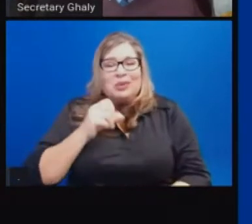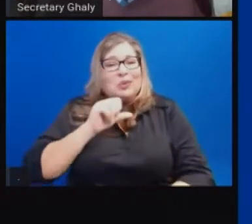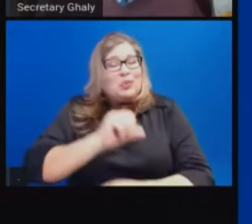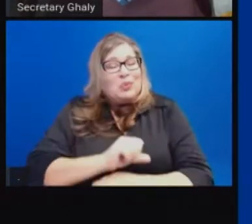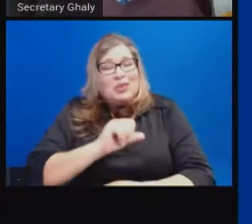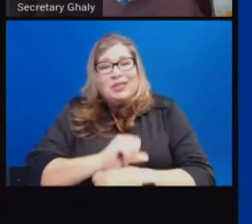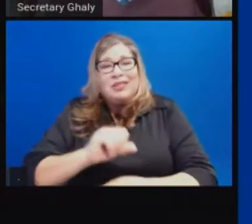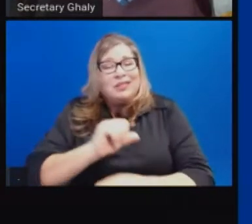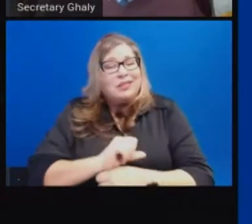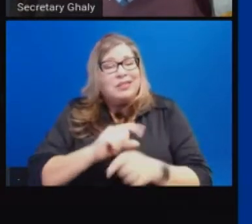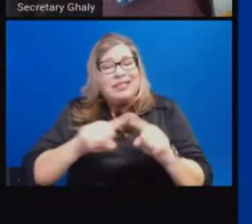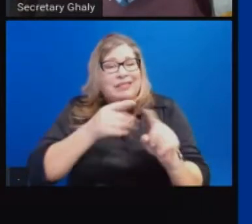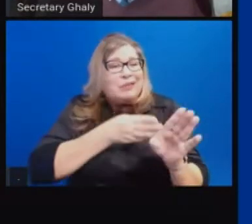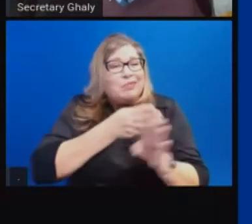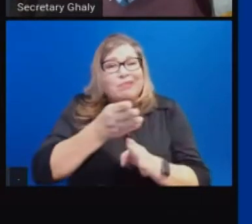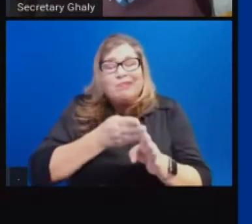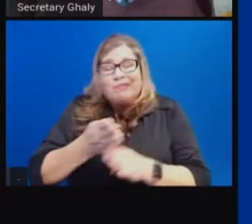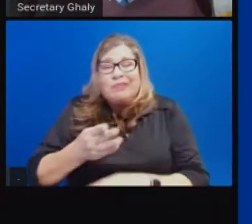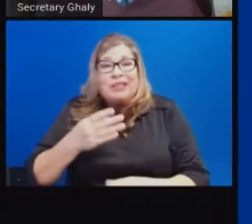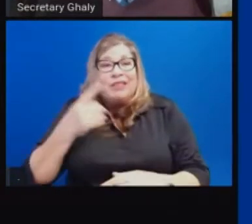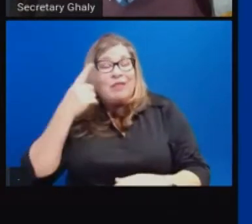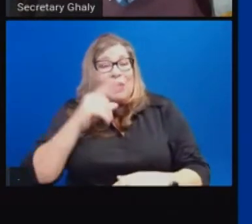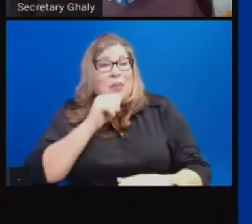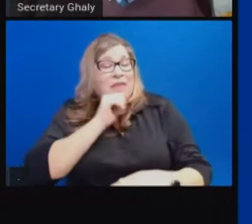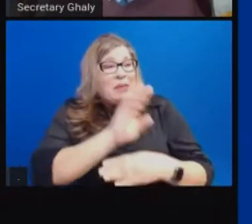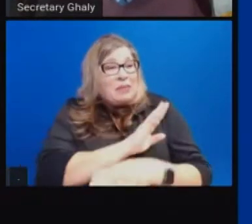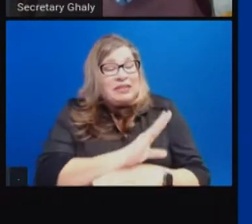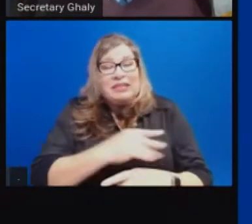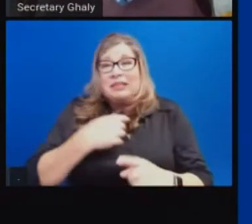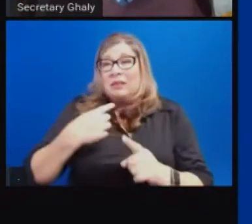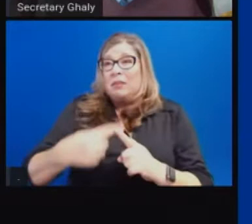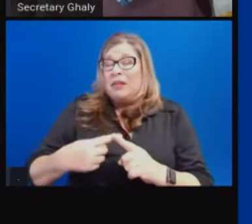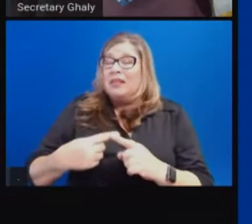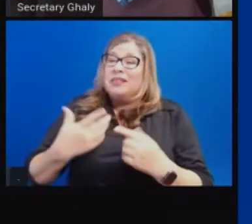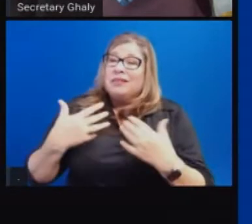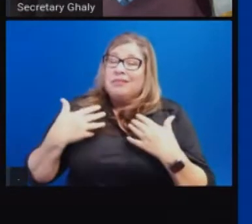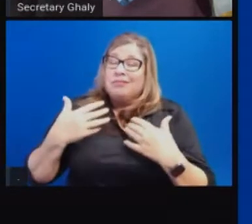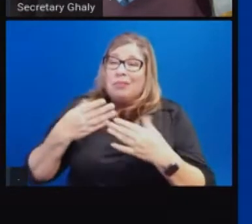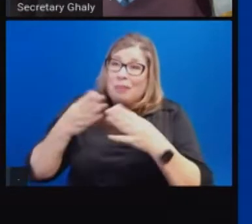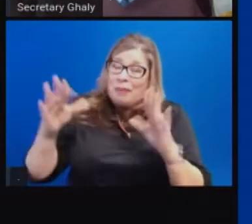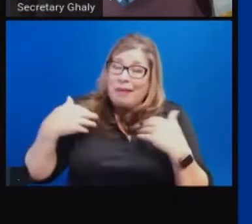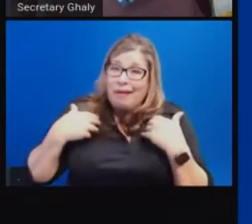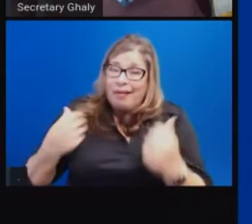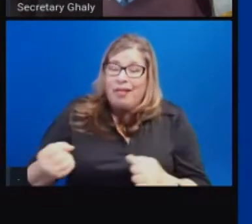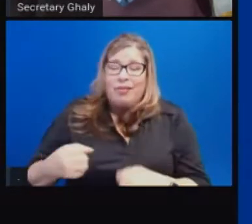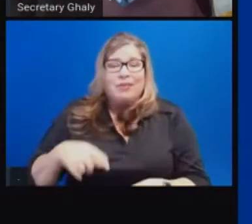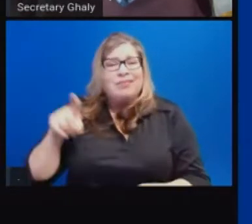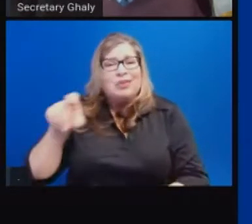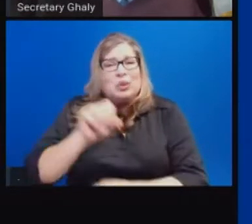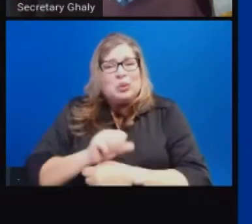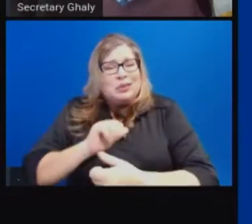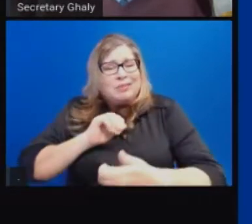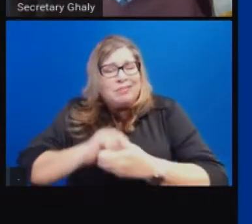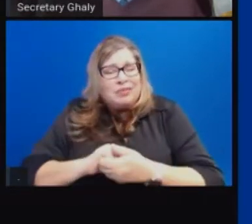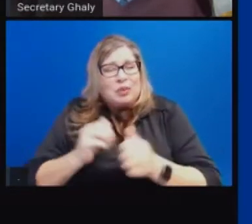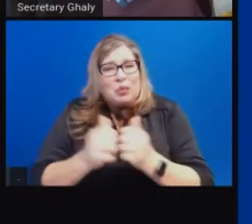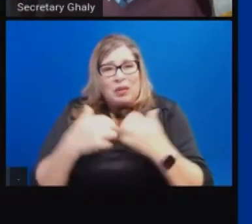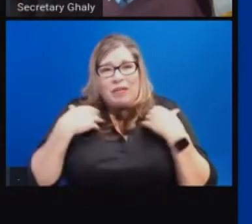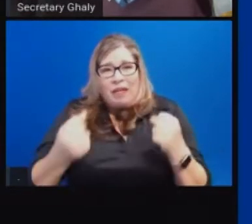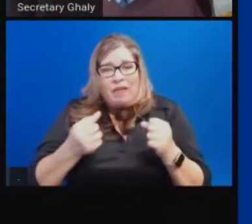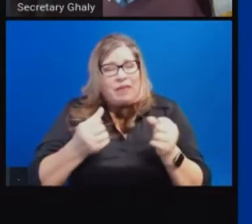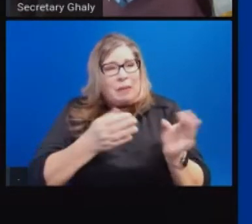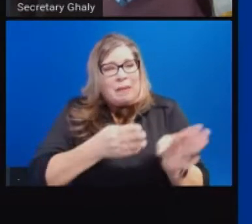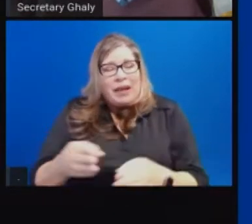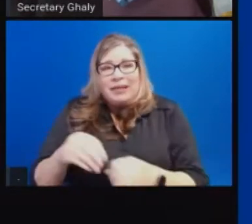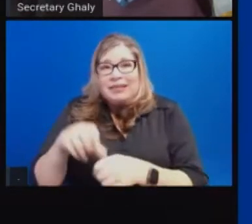public sector, leading the way on healthcare projects of meaning, working with local health plans in San